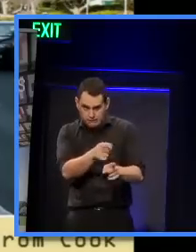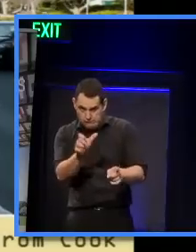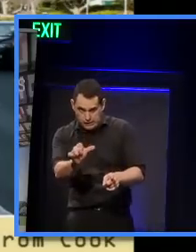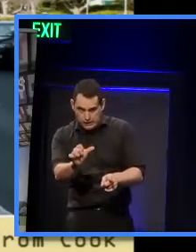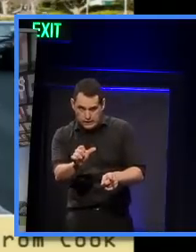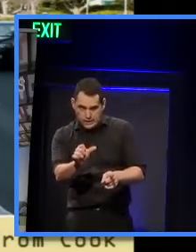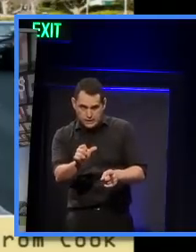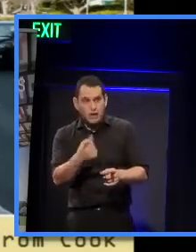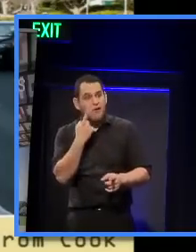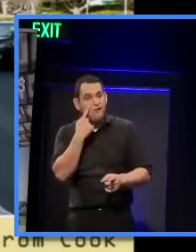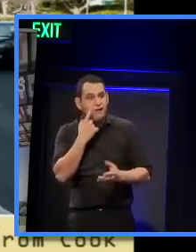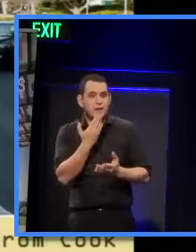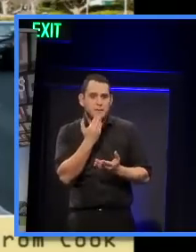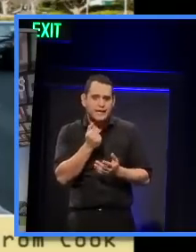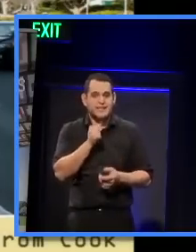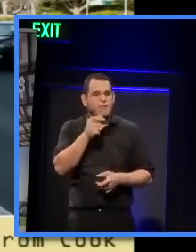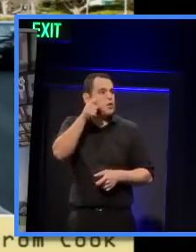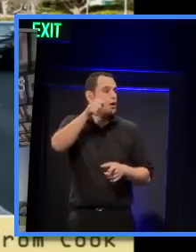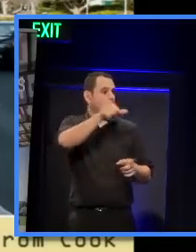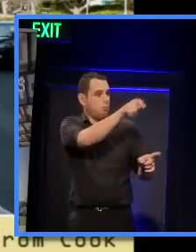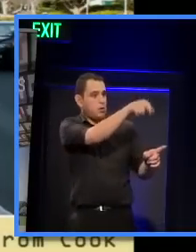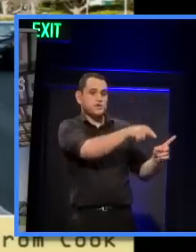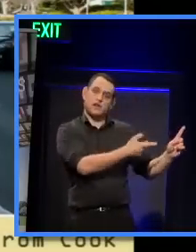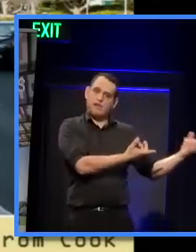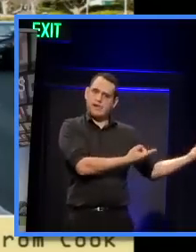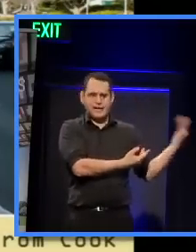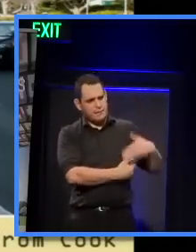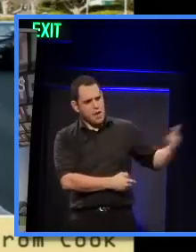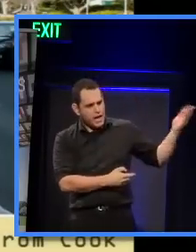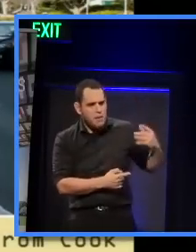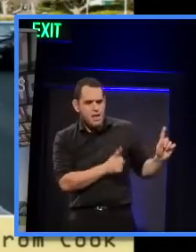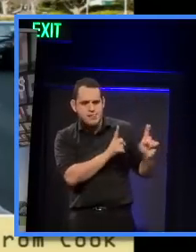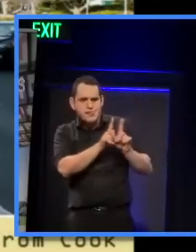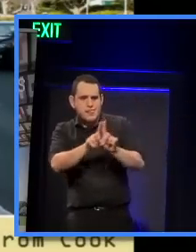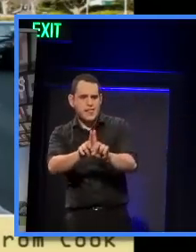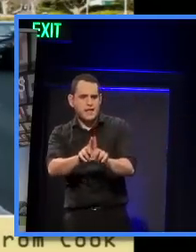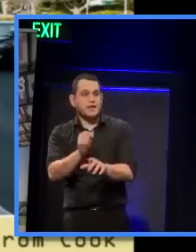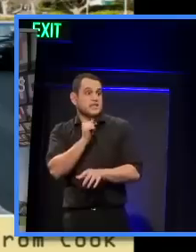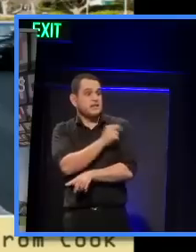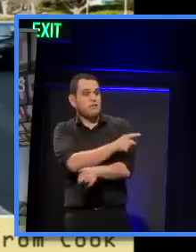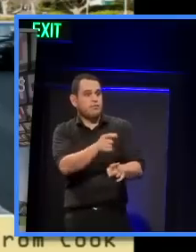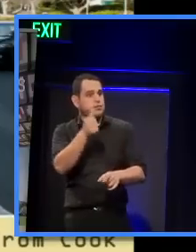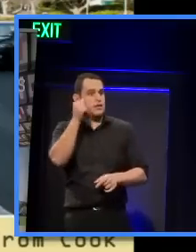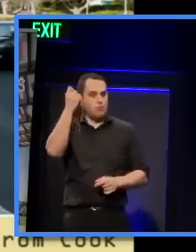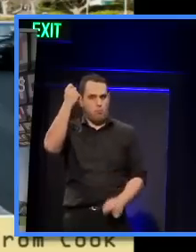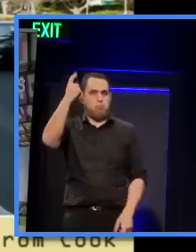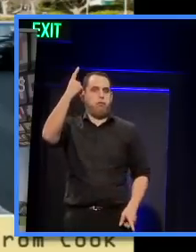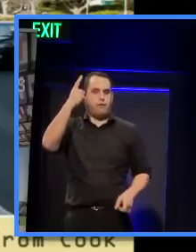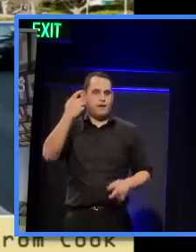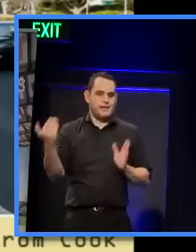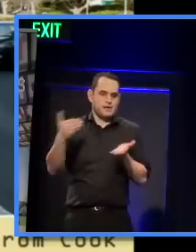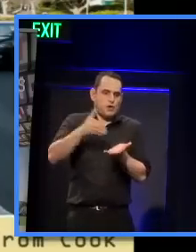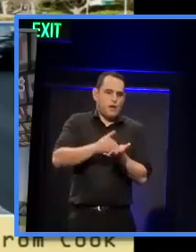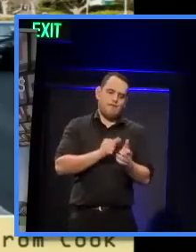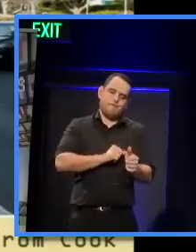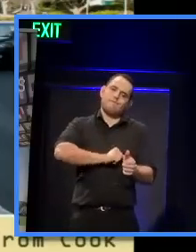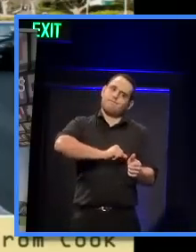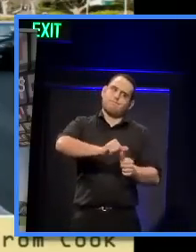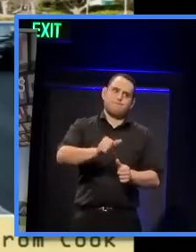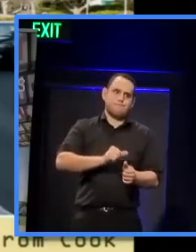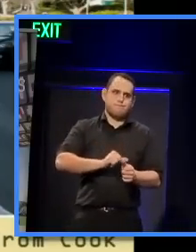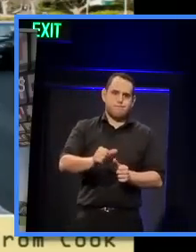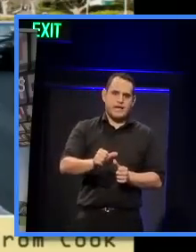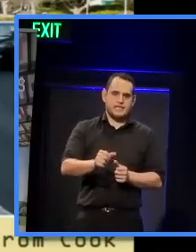seats. So, please encourage anyone you know to take part in that because if informed, interested people who turn up to things like this aren't